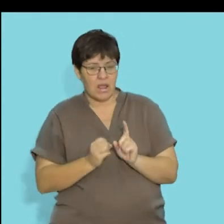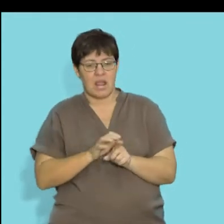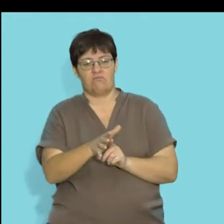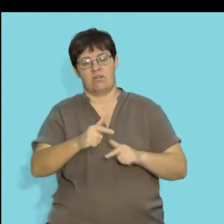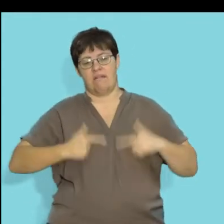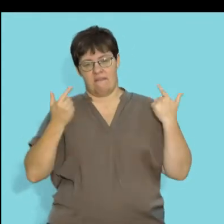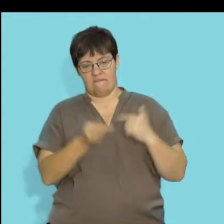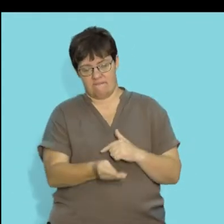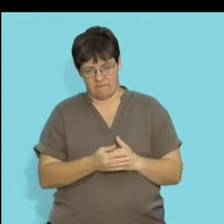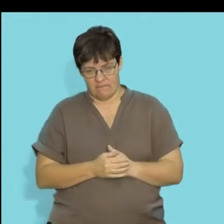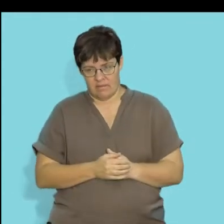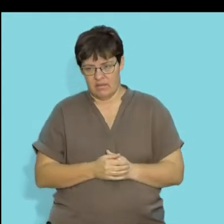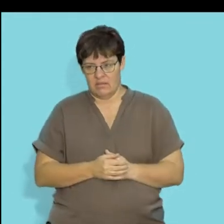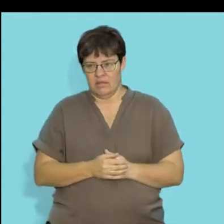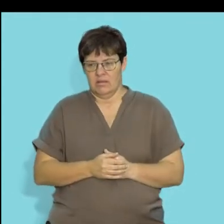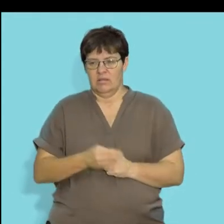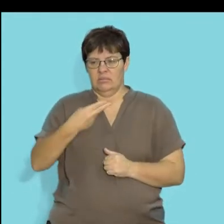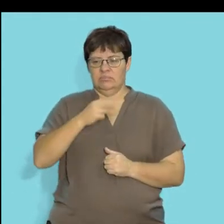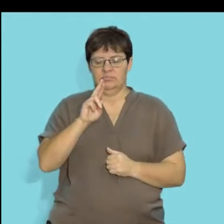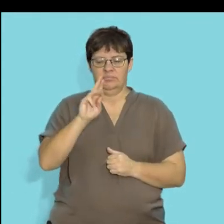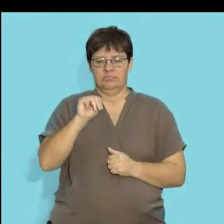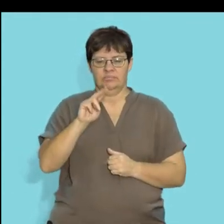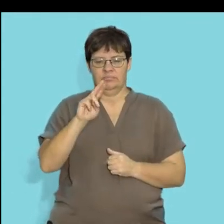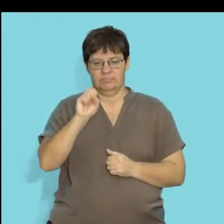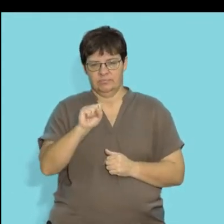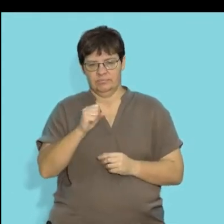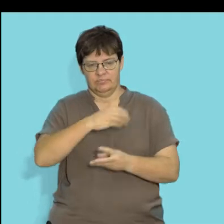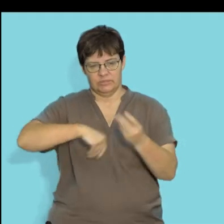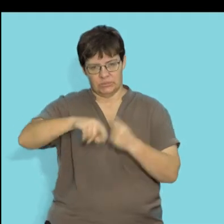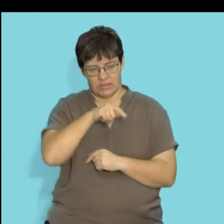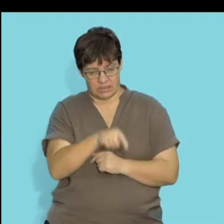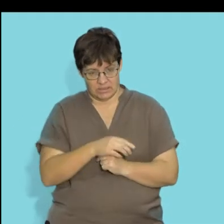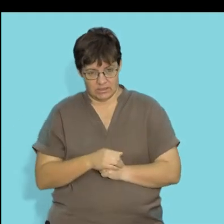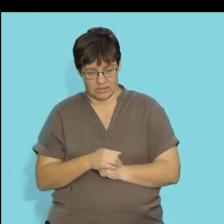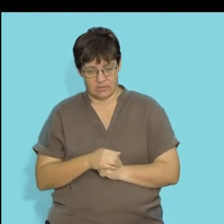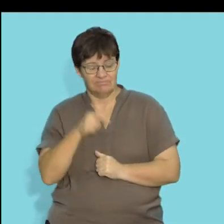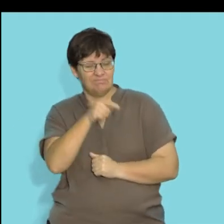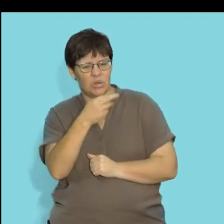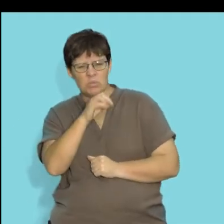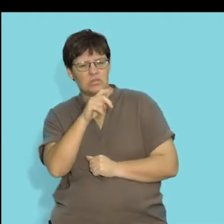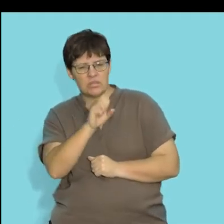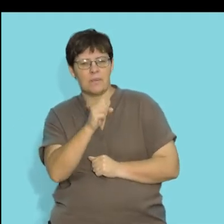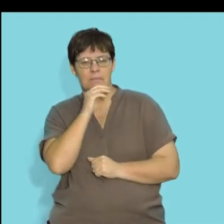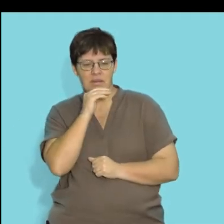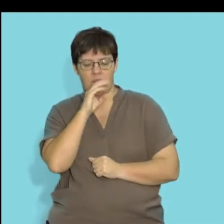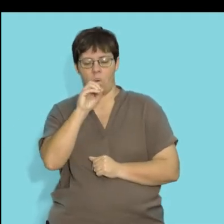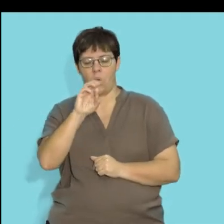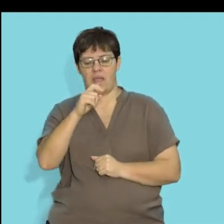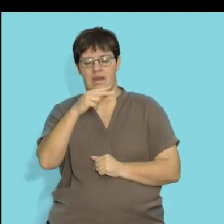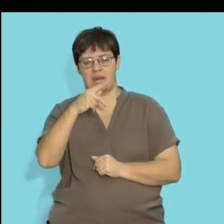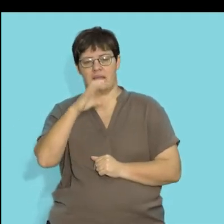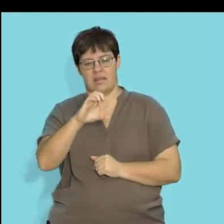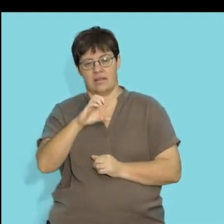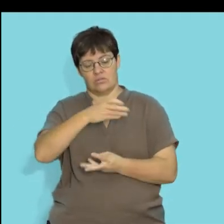influences life. Humus of the soil. And if we refer to humus, we're referring to the organic